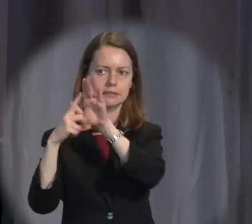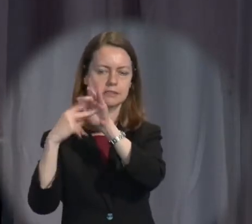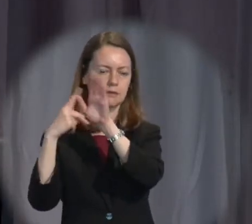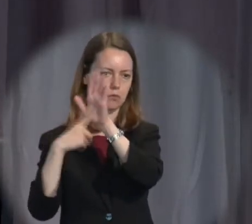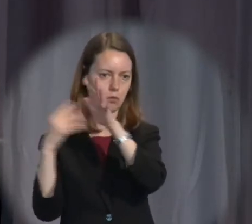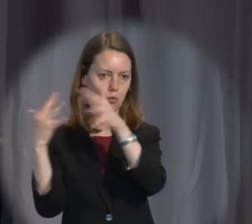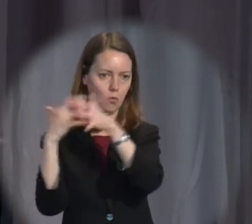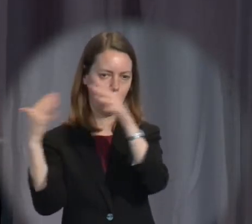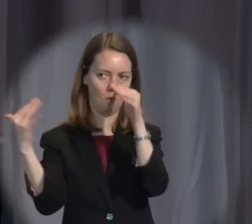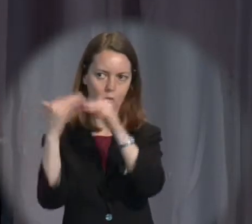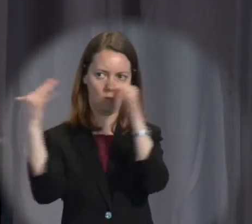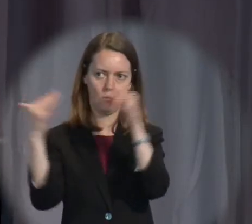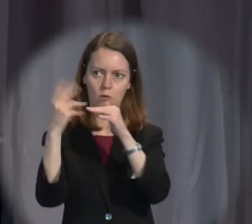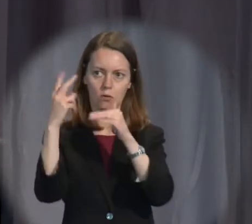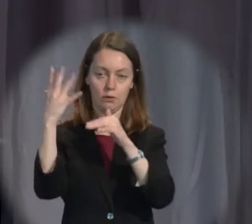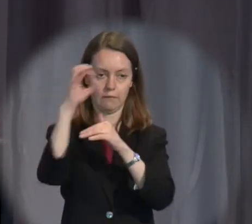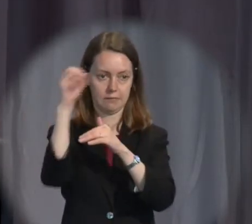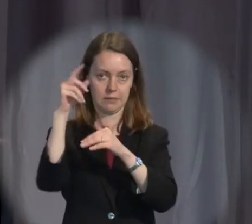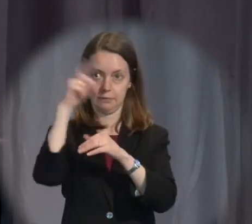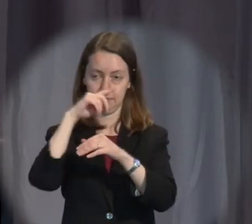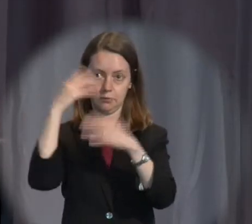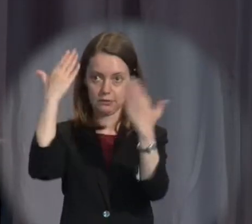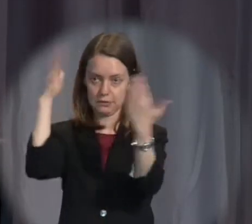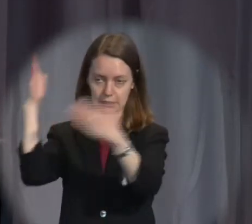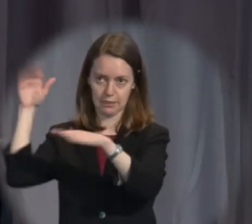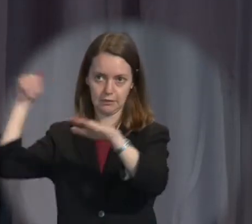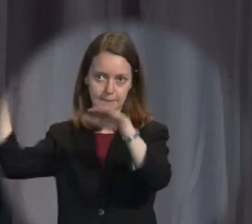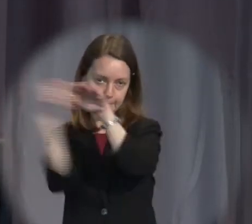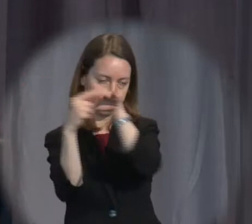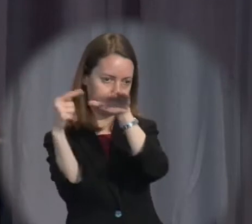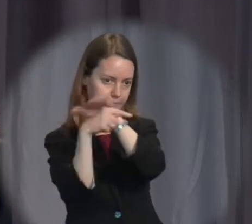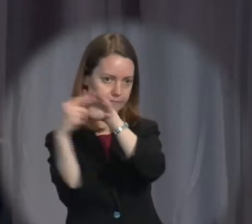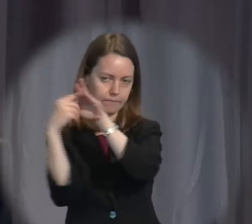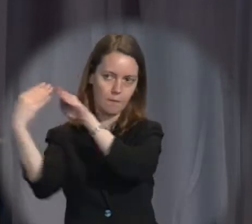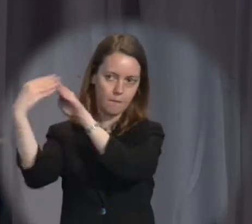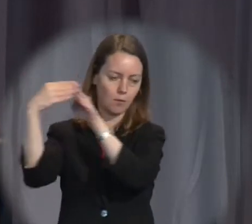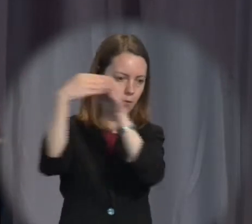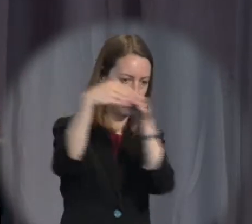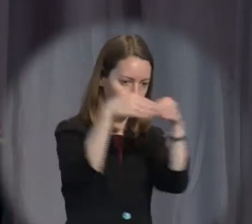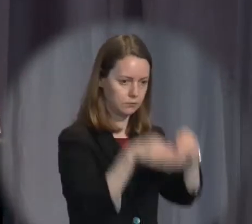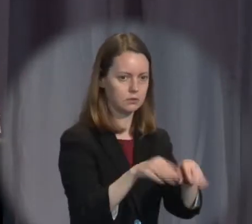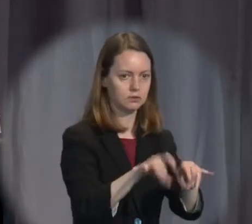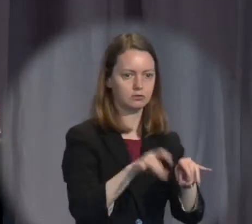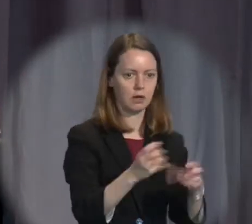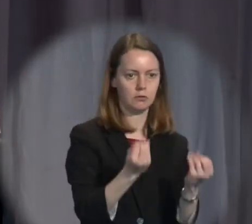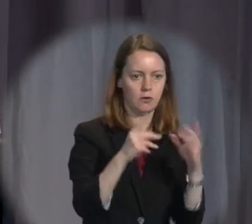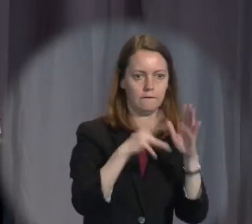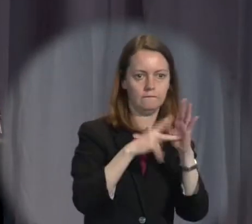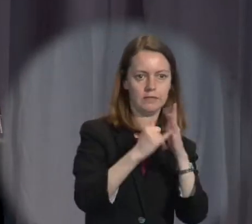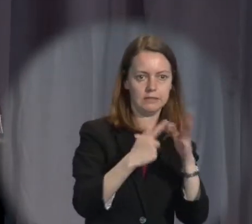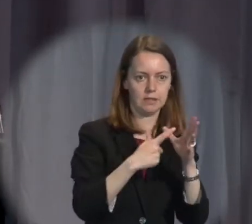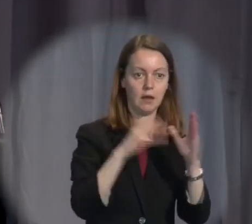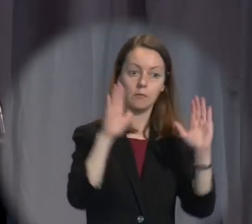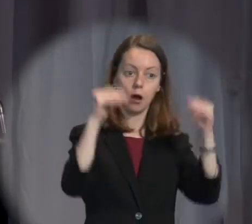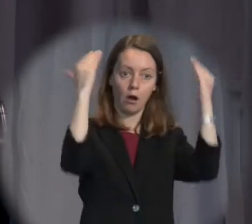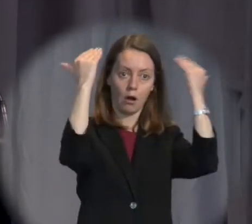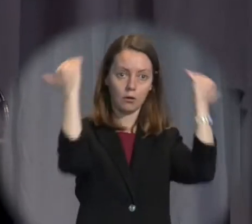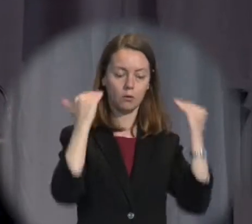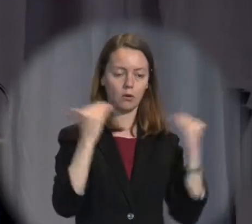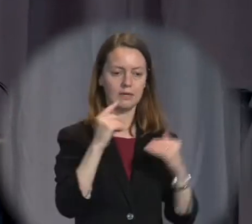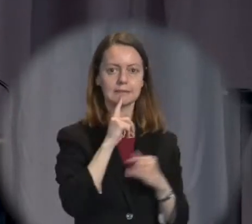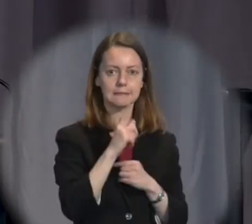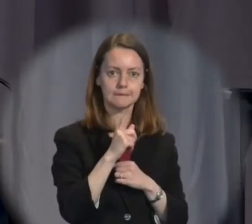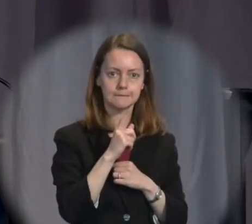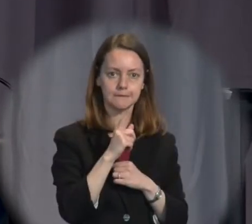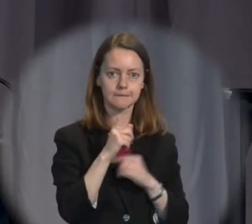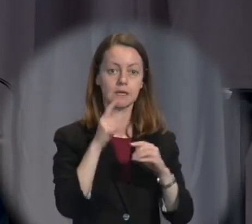% of the population was killed. They arrived in Australia by boat without a visa, but the High Court confirmed that the executive